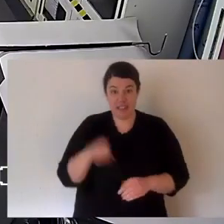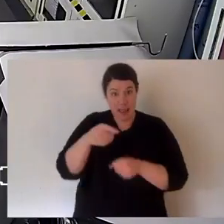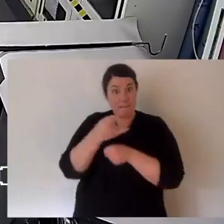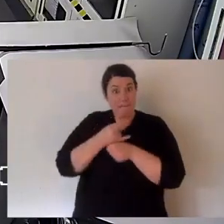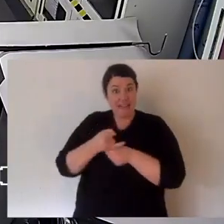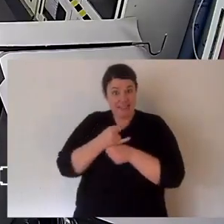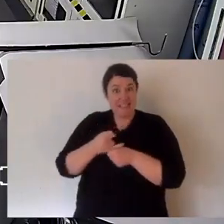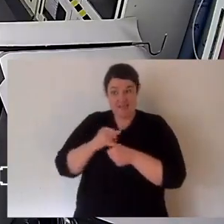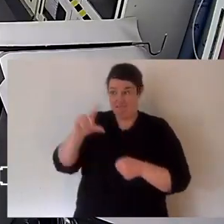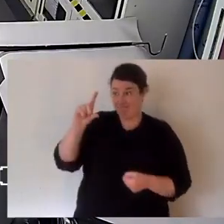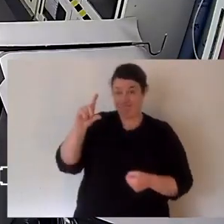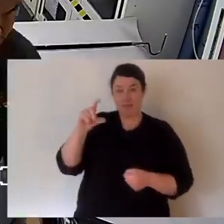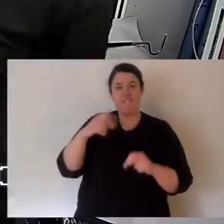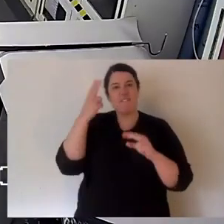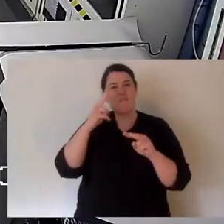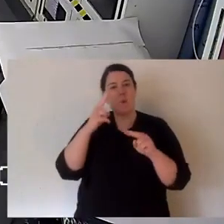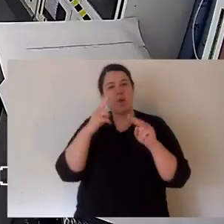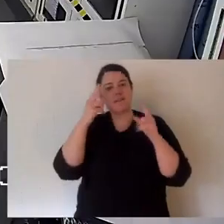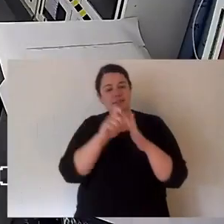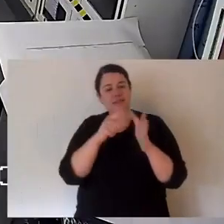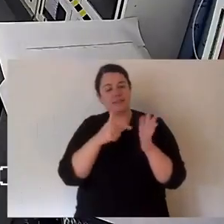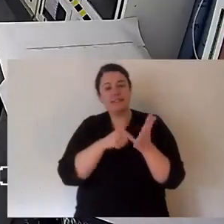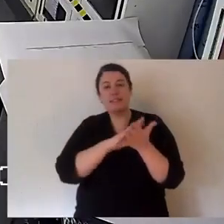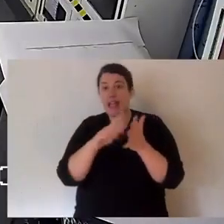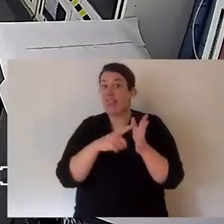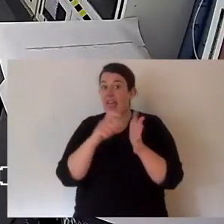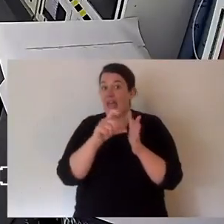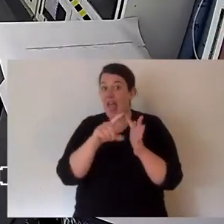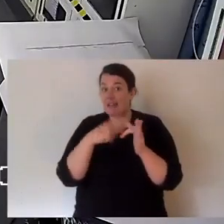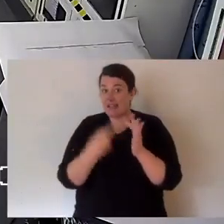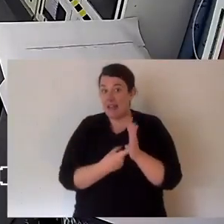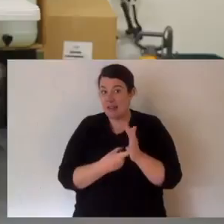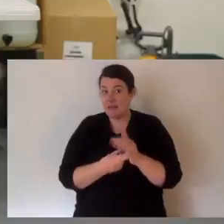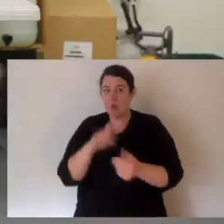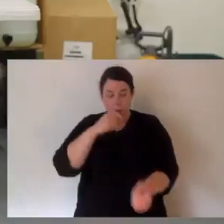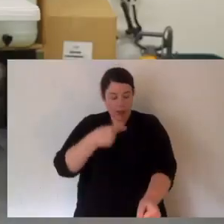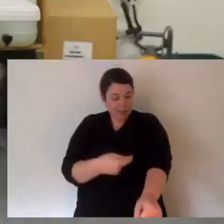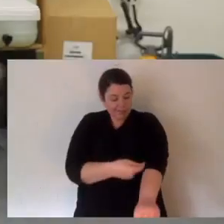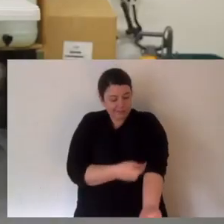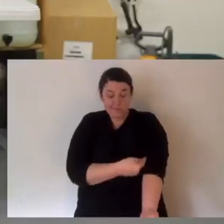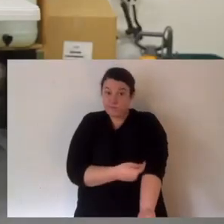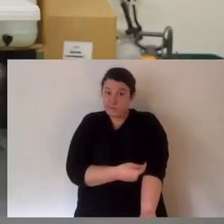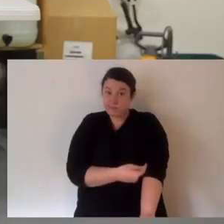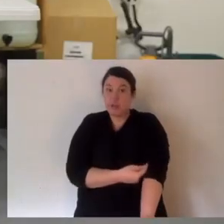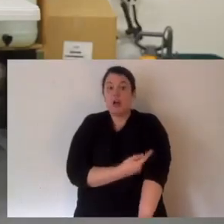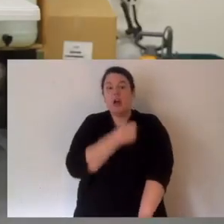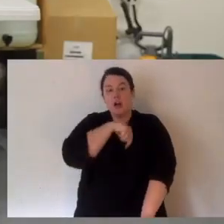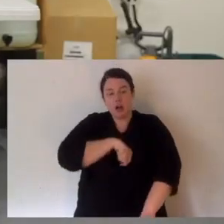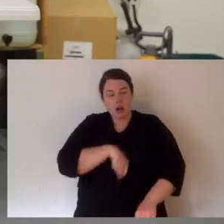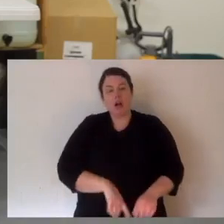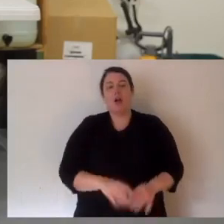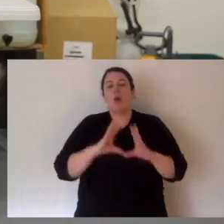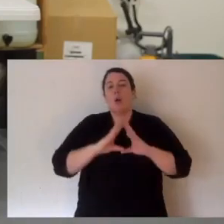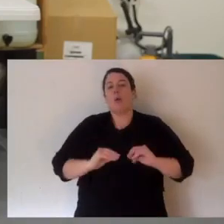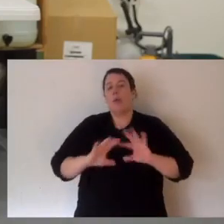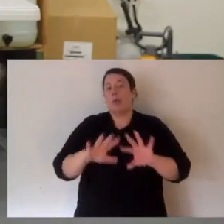So we have to milk lots of snakes. Now, the last thing I want to do is actually milk a snake for you. And in here, I've got